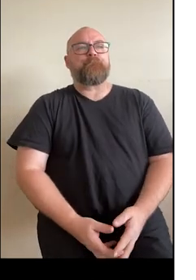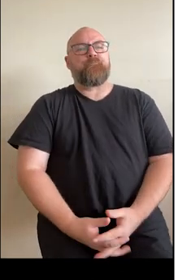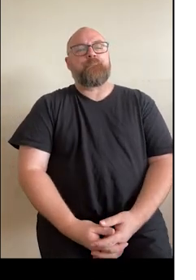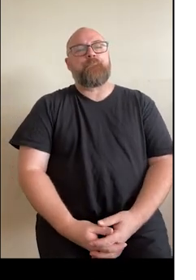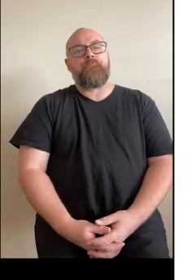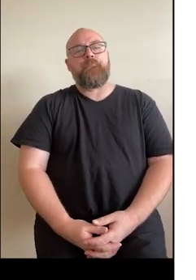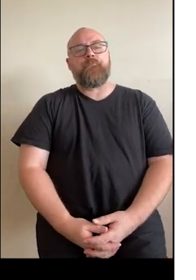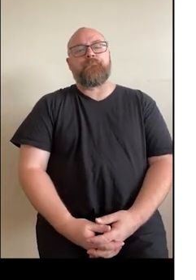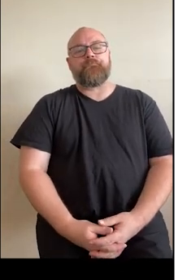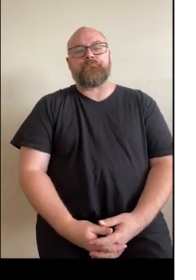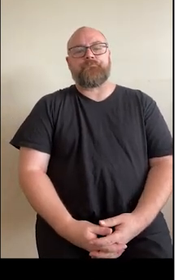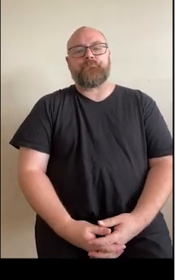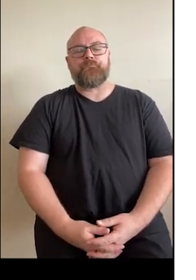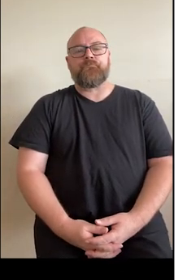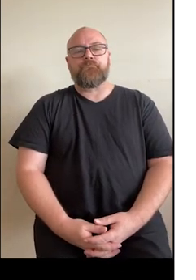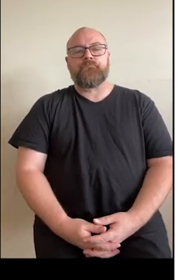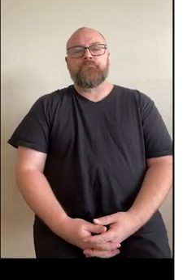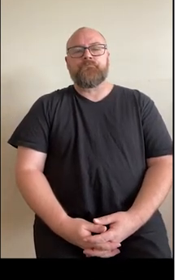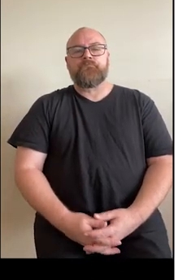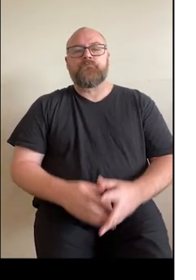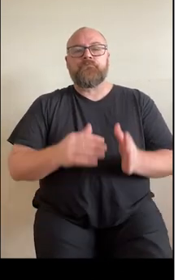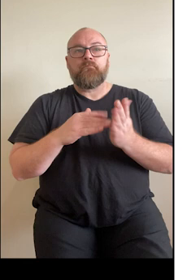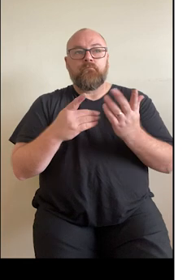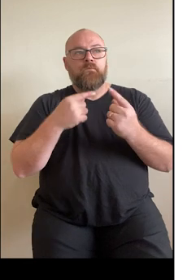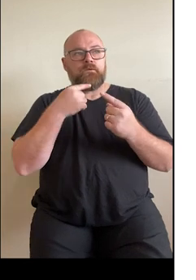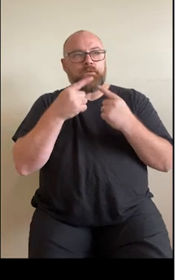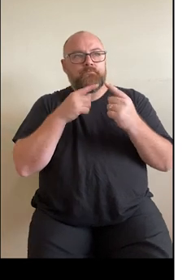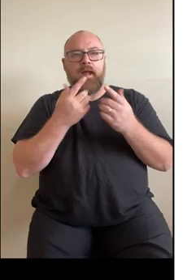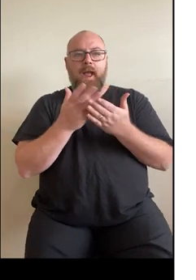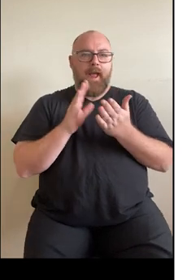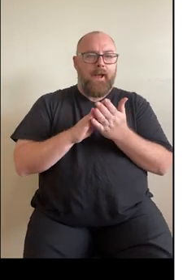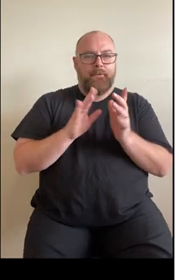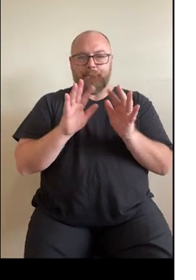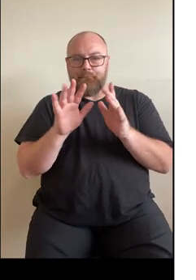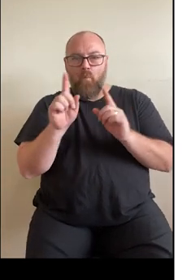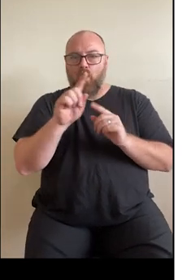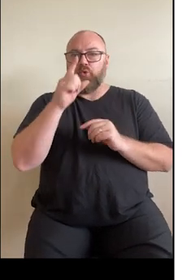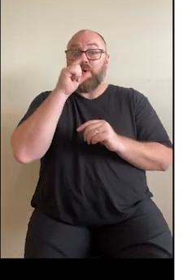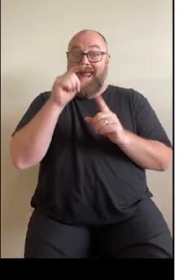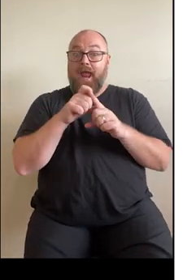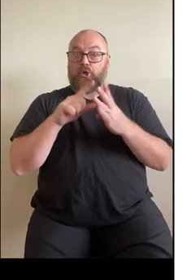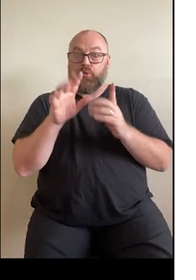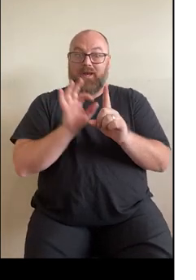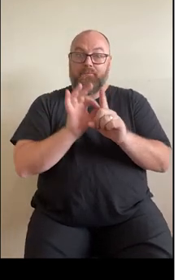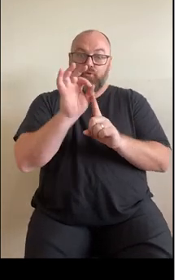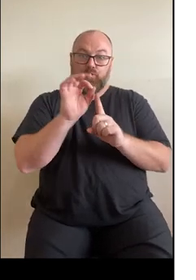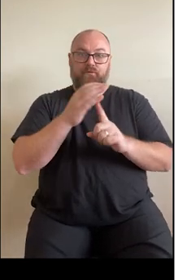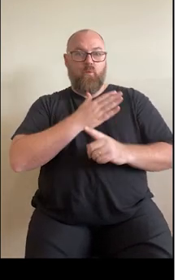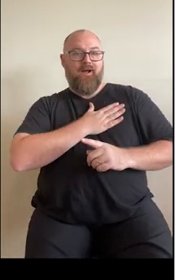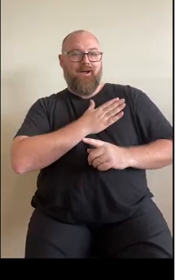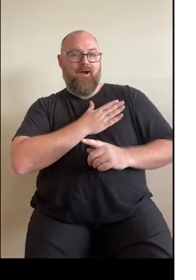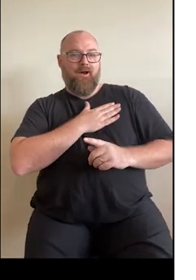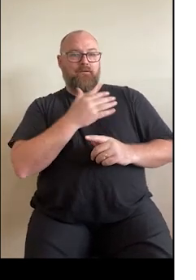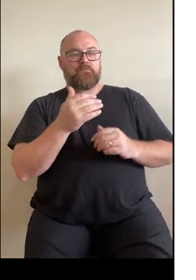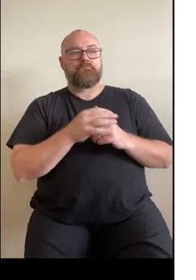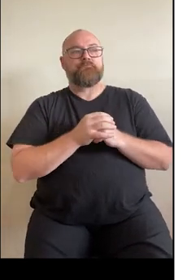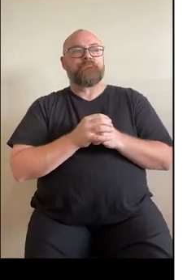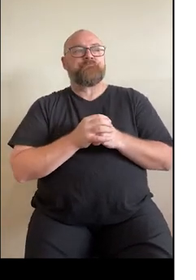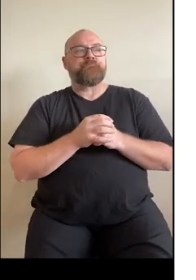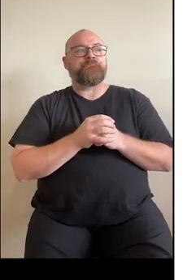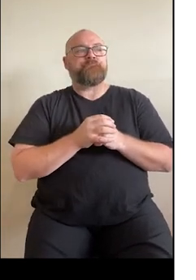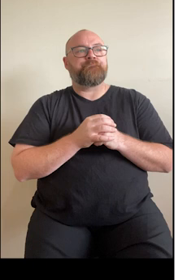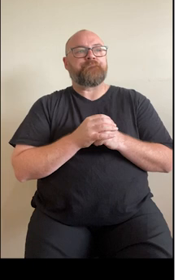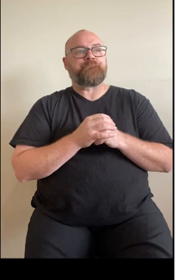We'll go through some of what you can do now to improve your heart health a little bit later in the